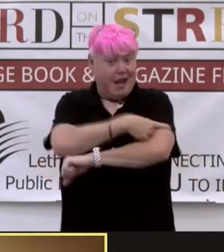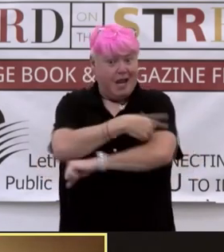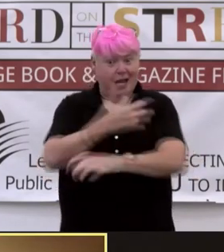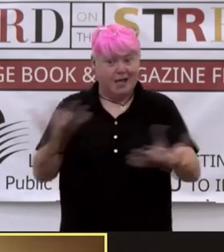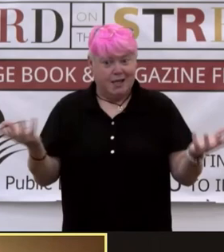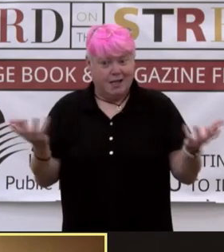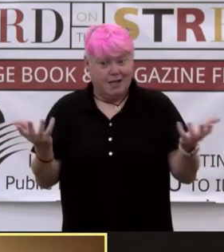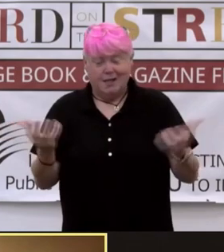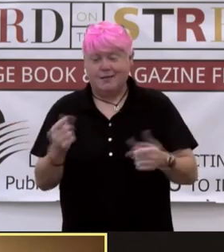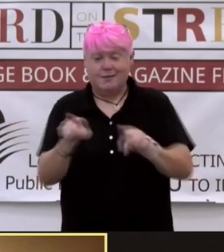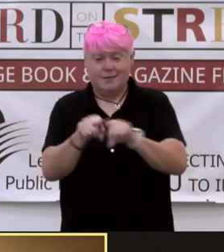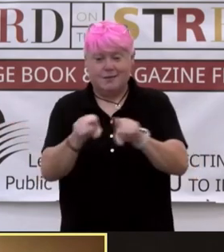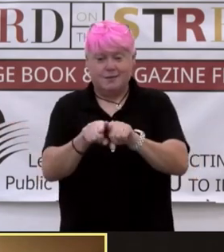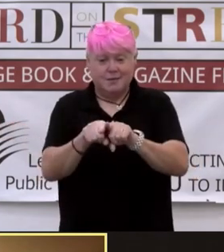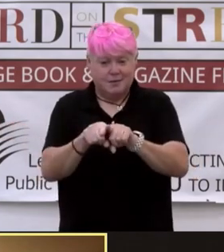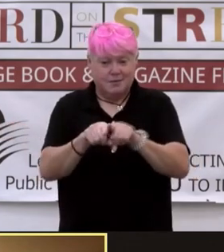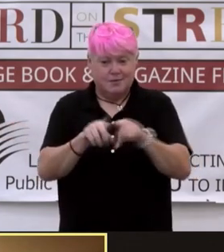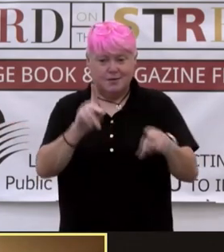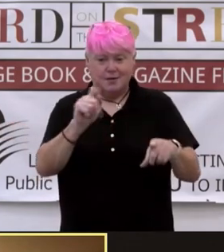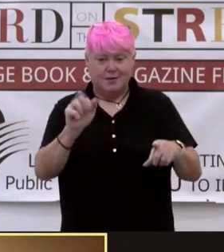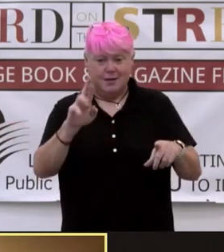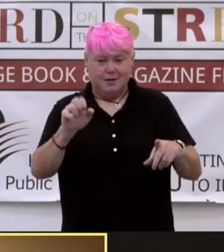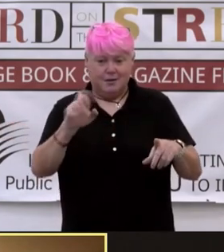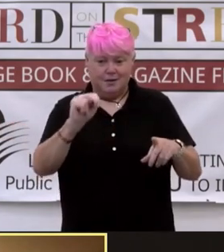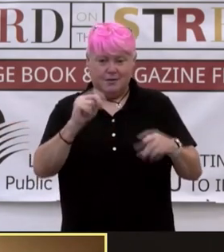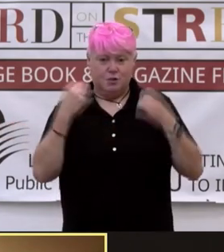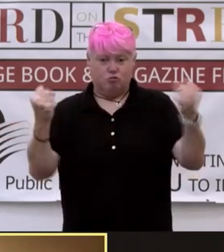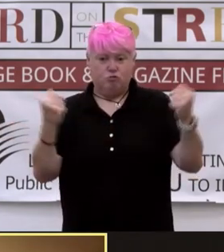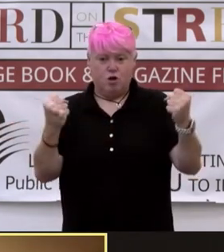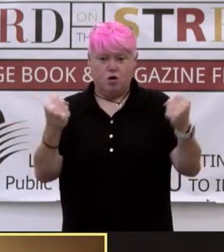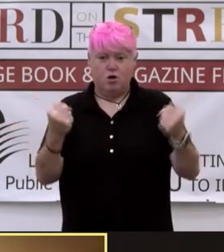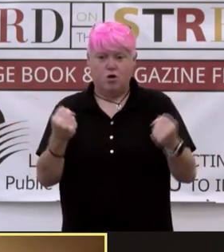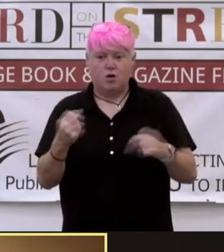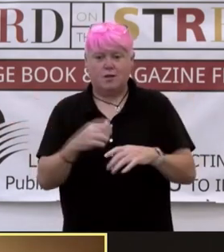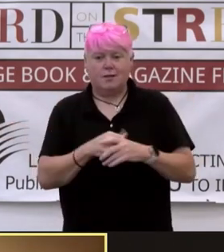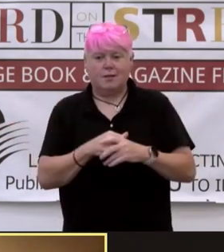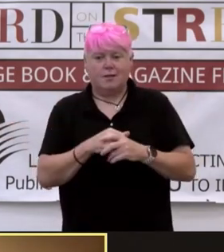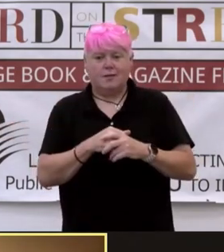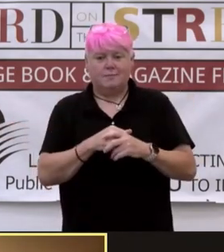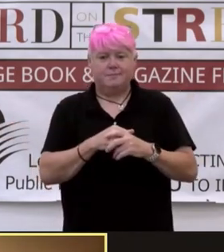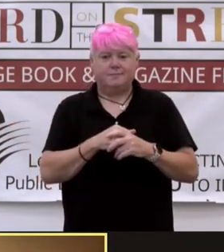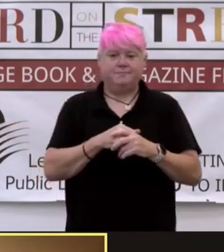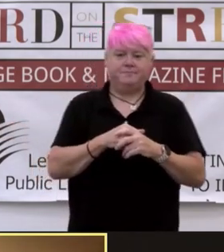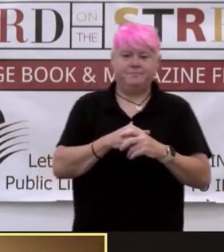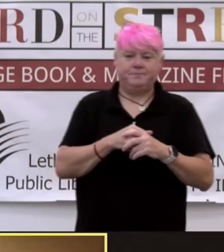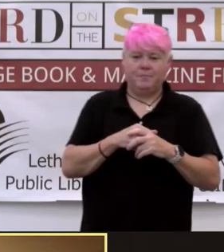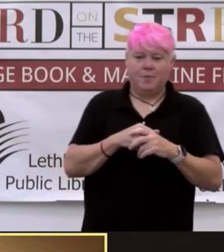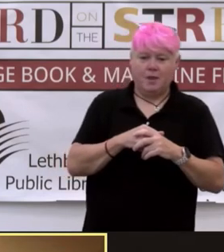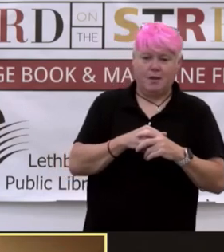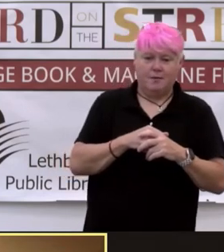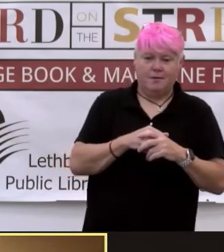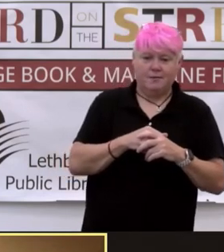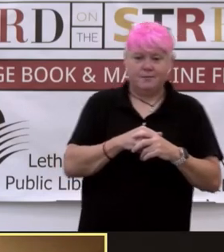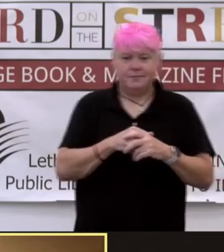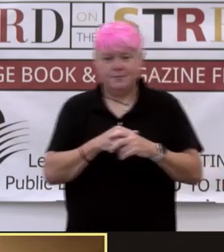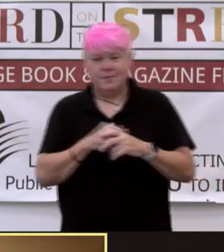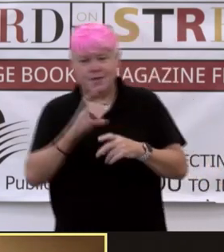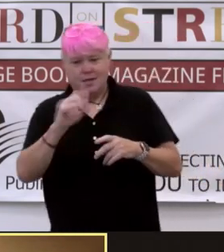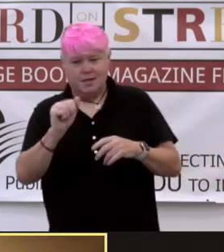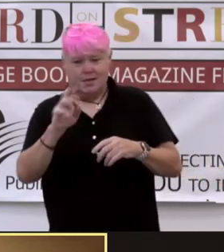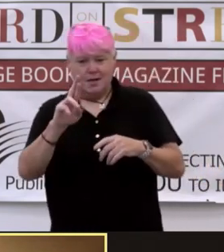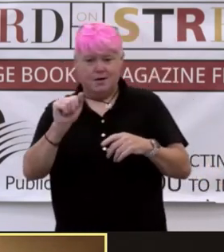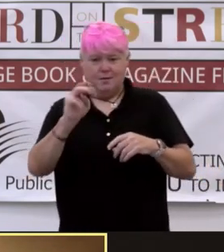There's also Karen Strong, whose middle grade book I've read. And Karuna Riazi, whose book I've read.